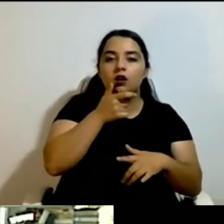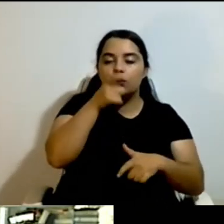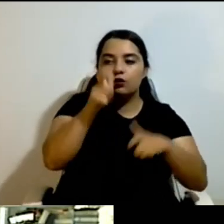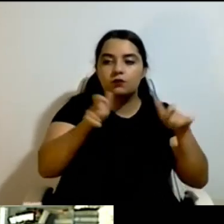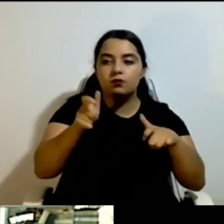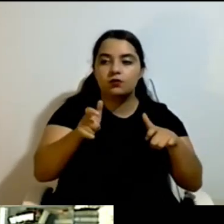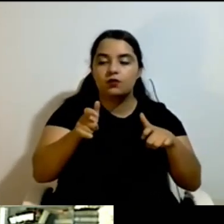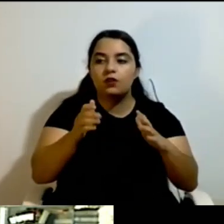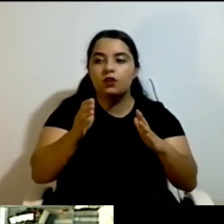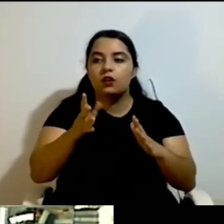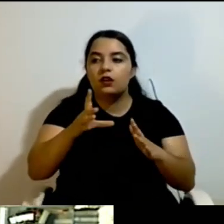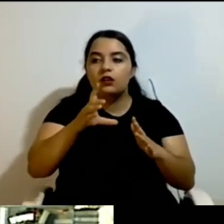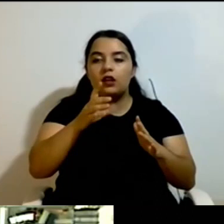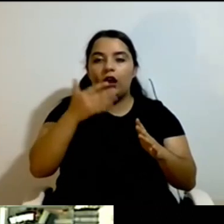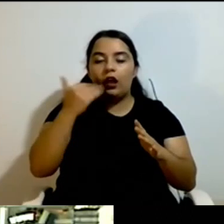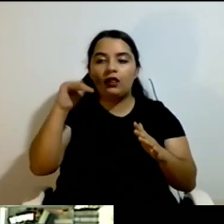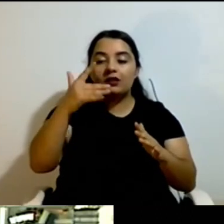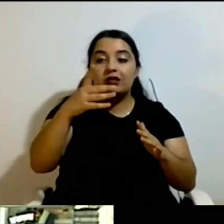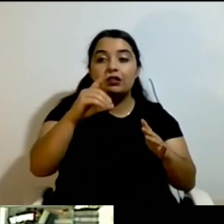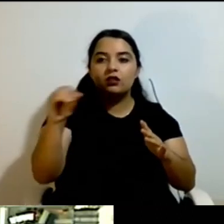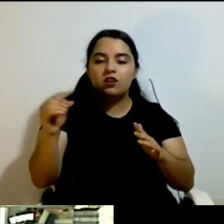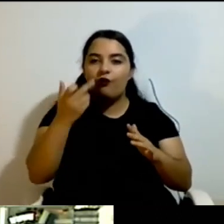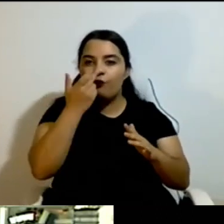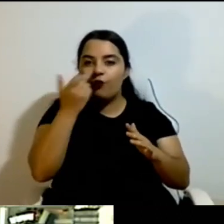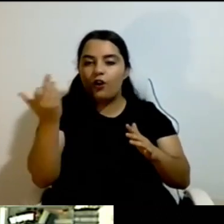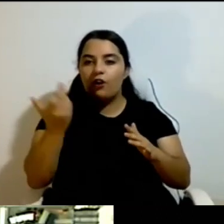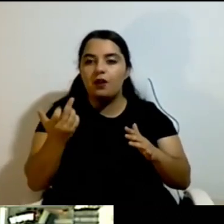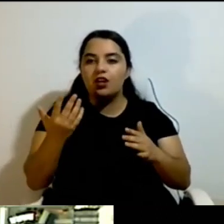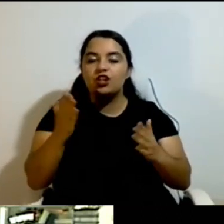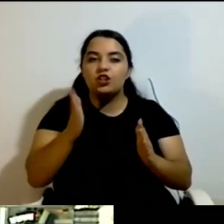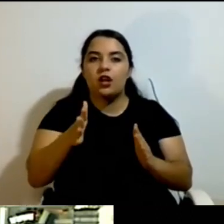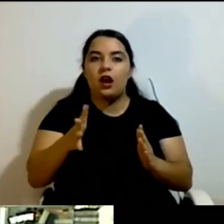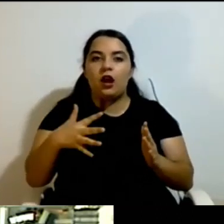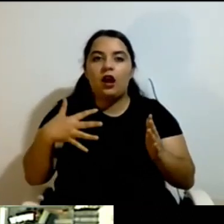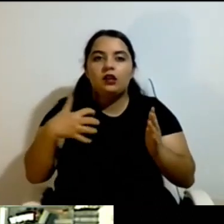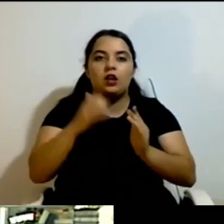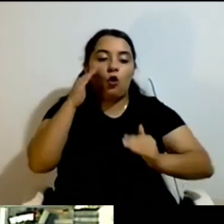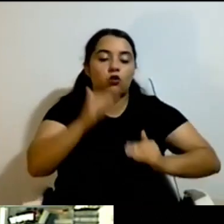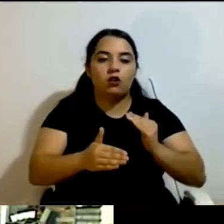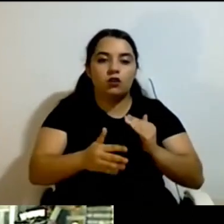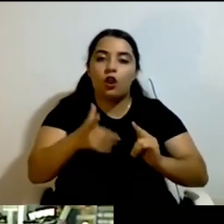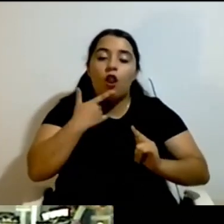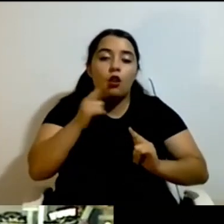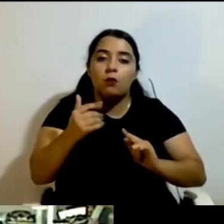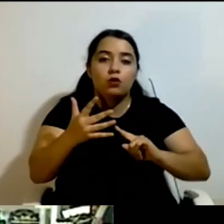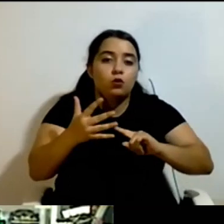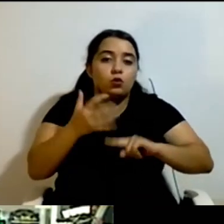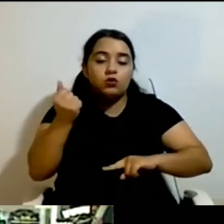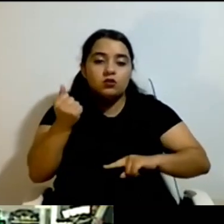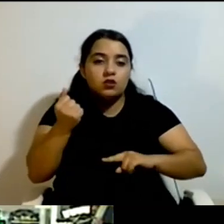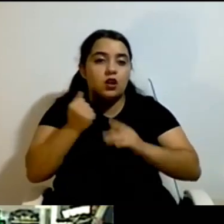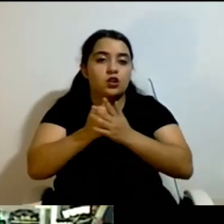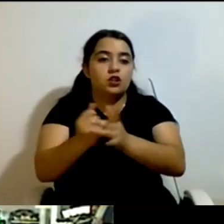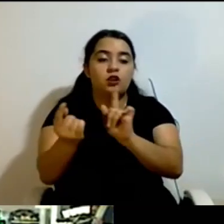assistance. There is no model for elderly people, which we think is very stupid because being in a home for the elderly,